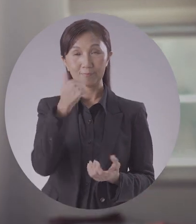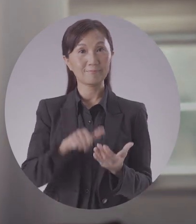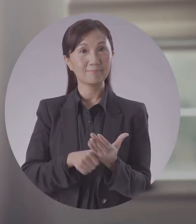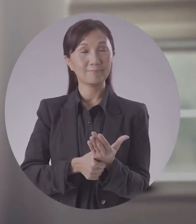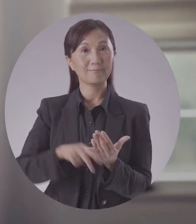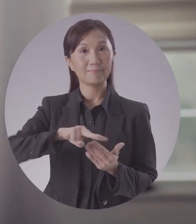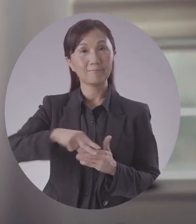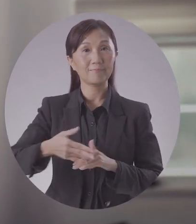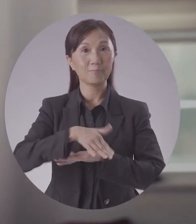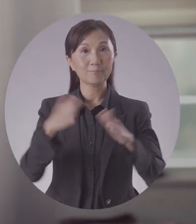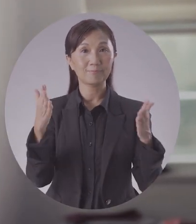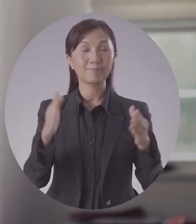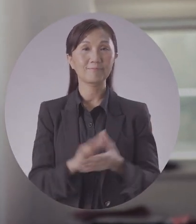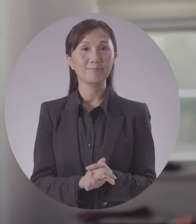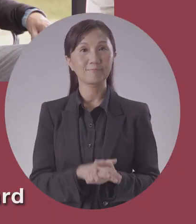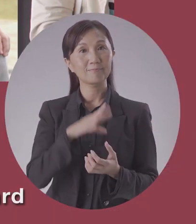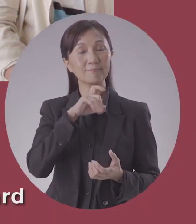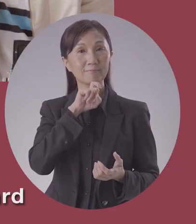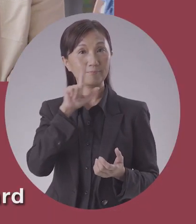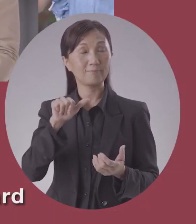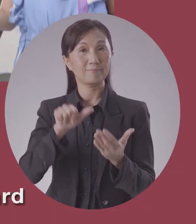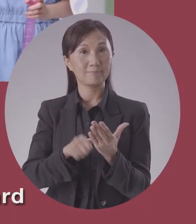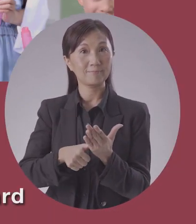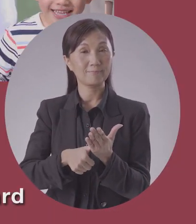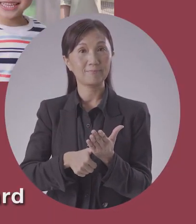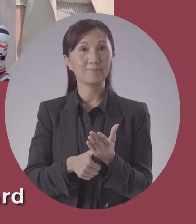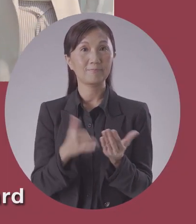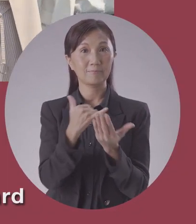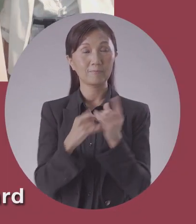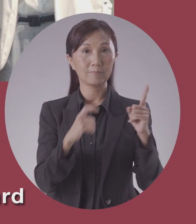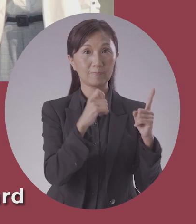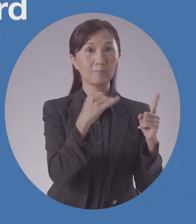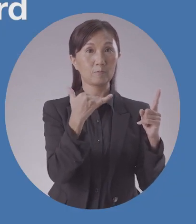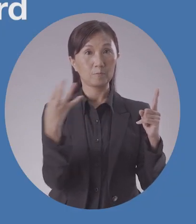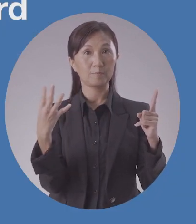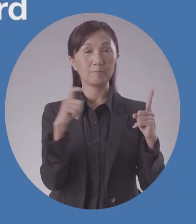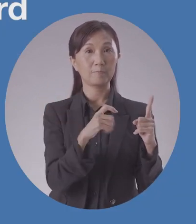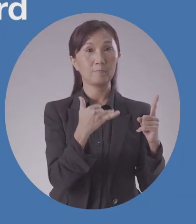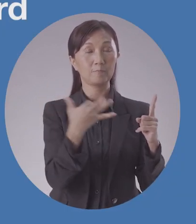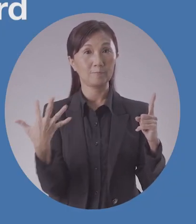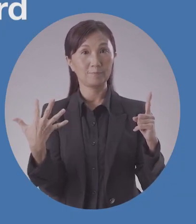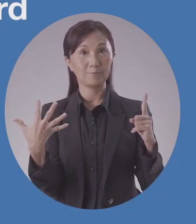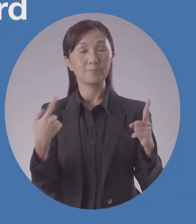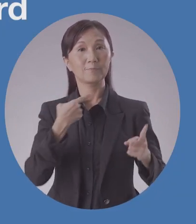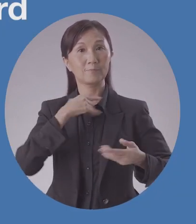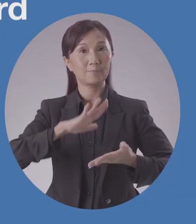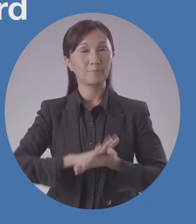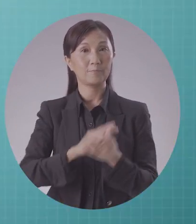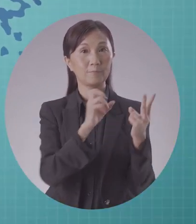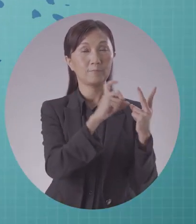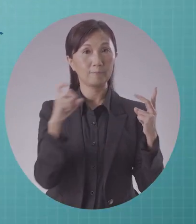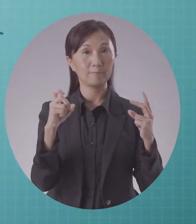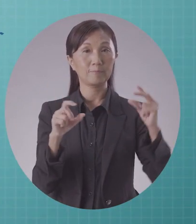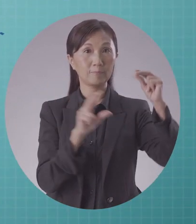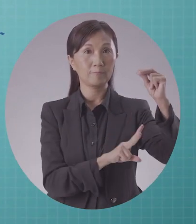The The you are holding on all the form of Smart ID card and were born in 1964 or 1965